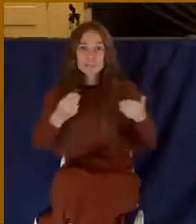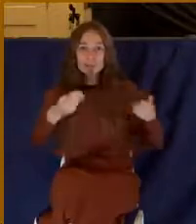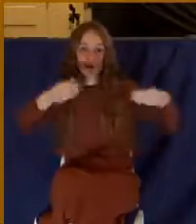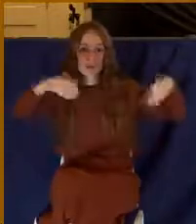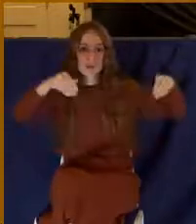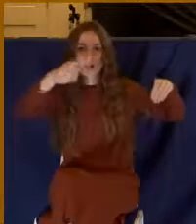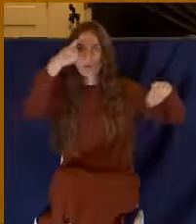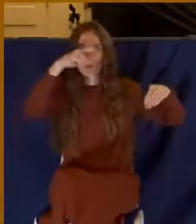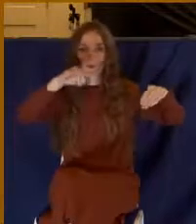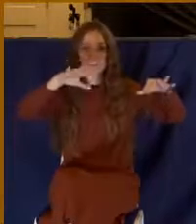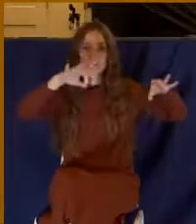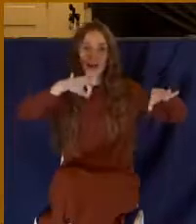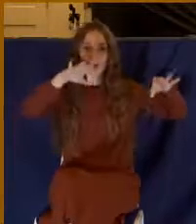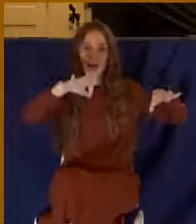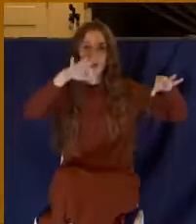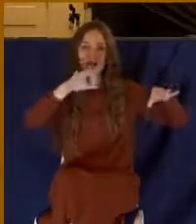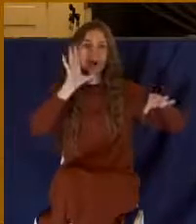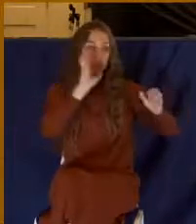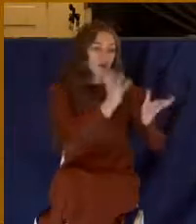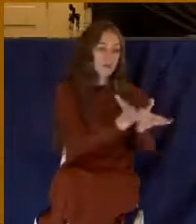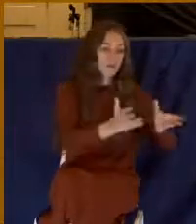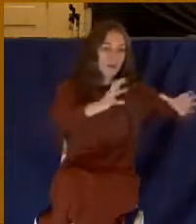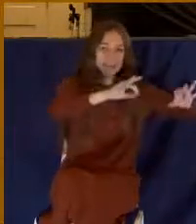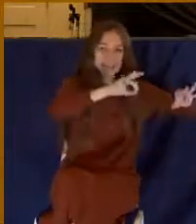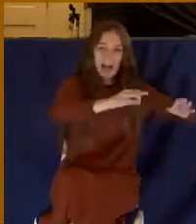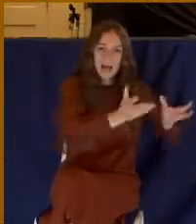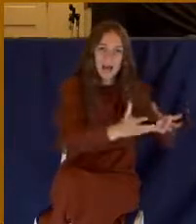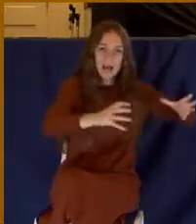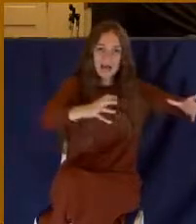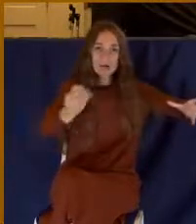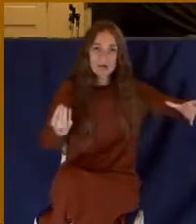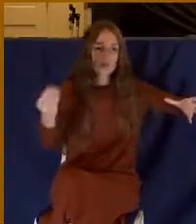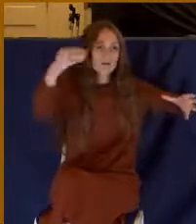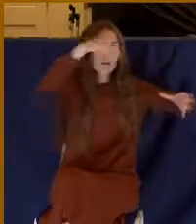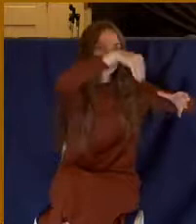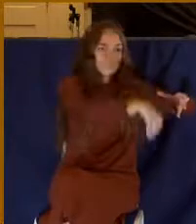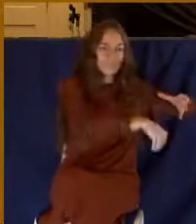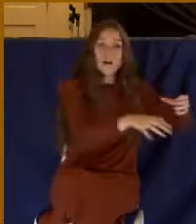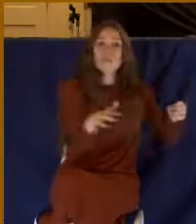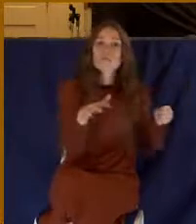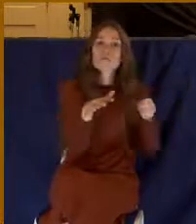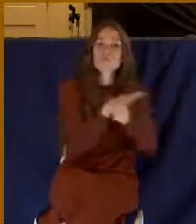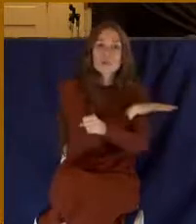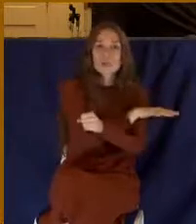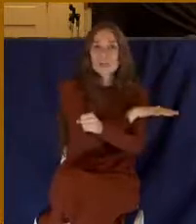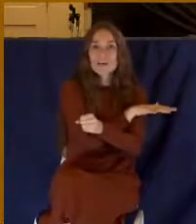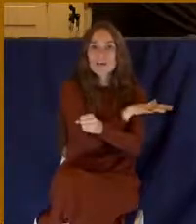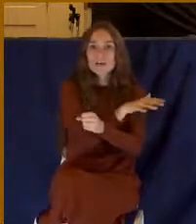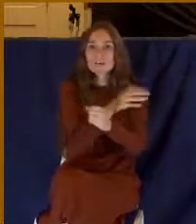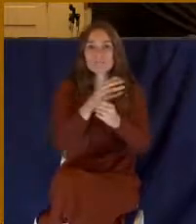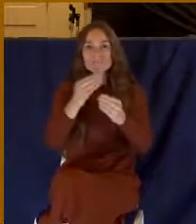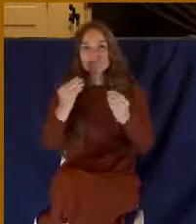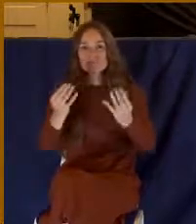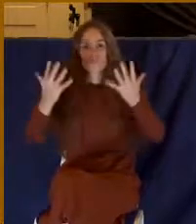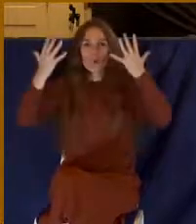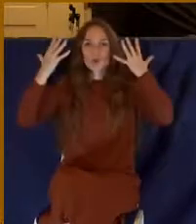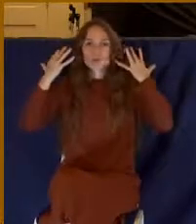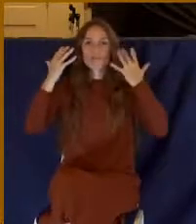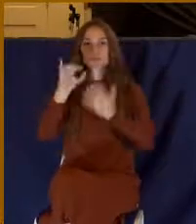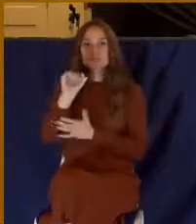used. And so when you see the word, it means to be fully immersed in something. And what Paul's talking about here